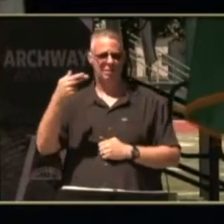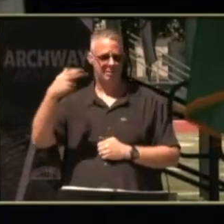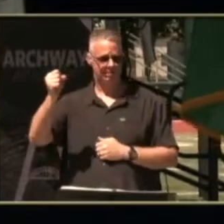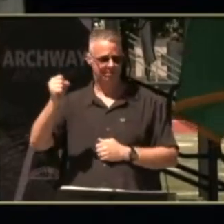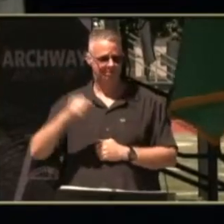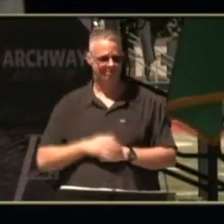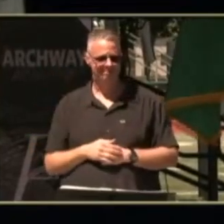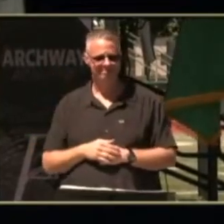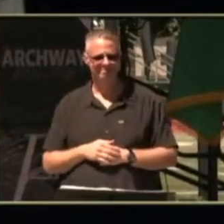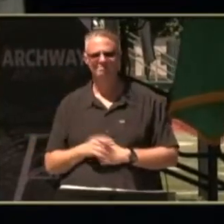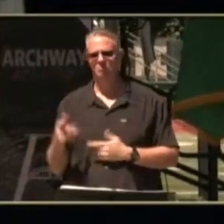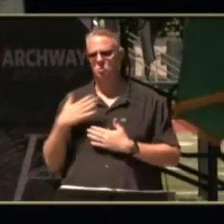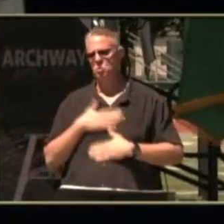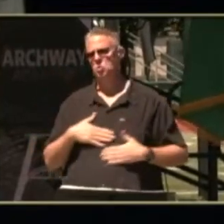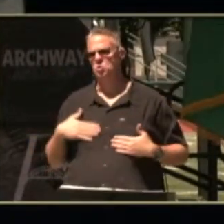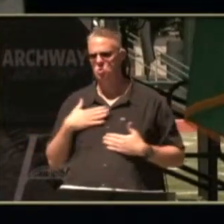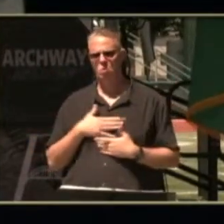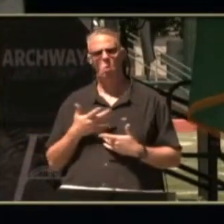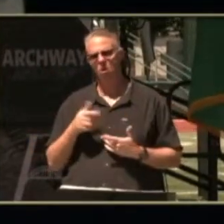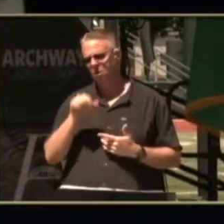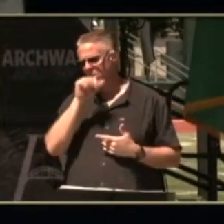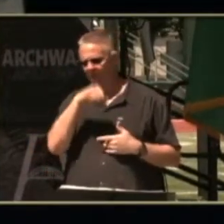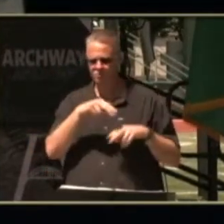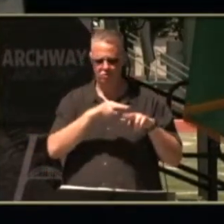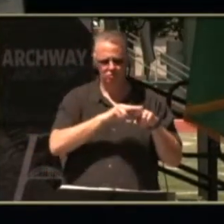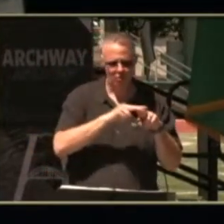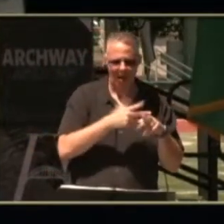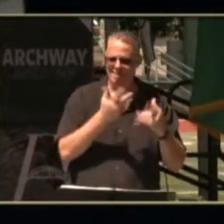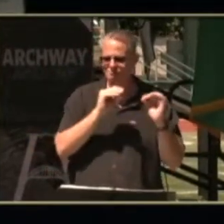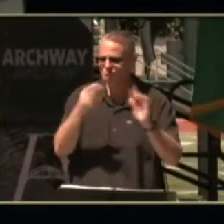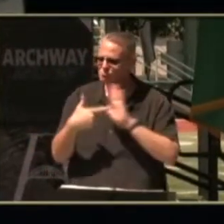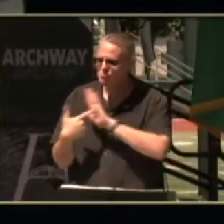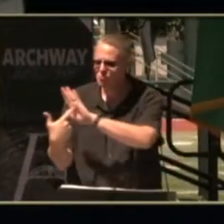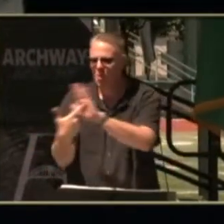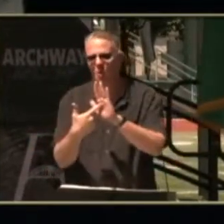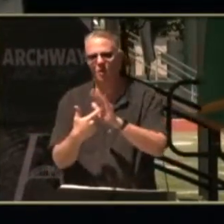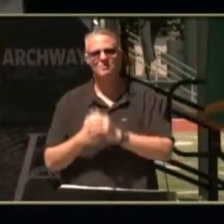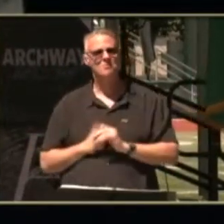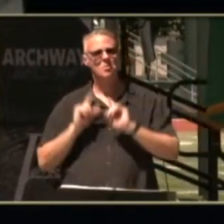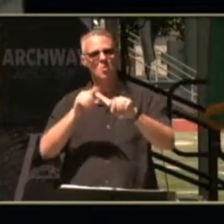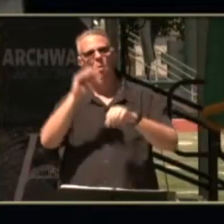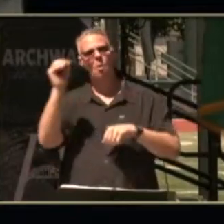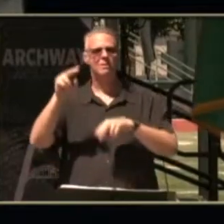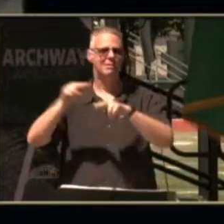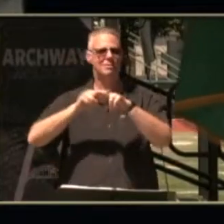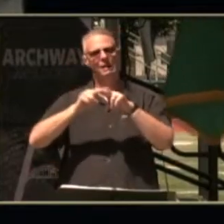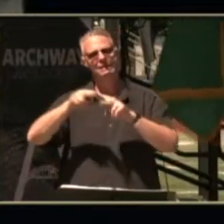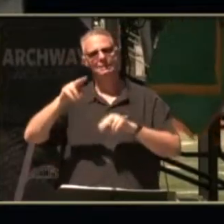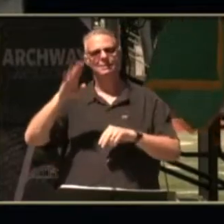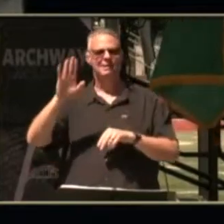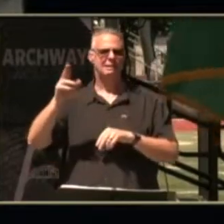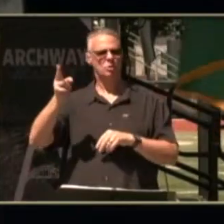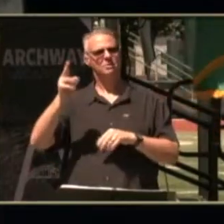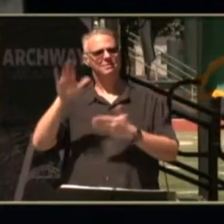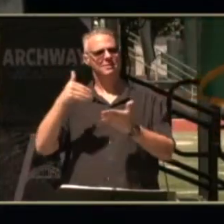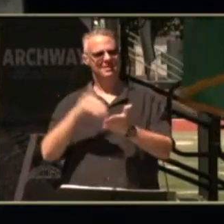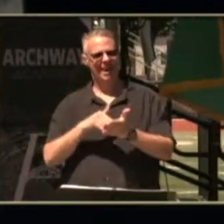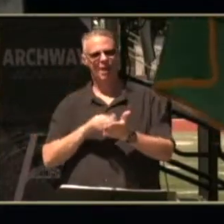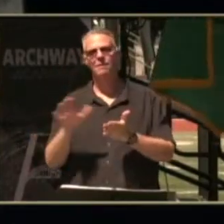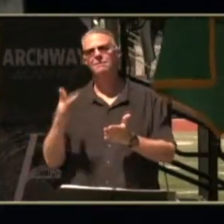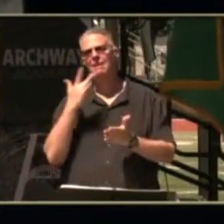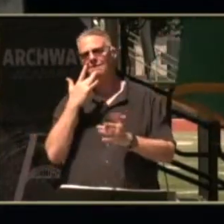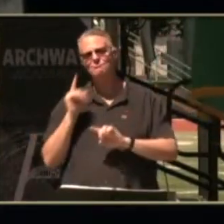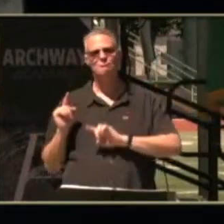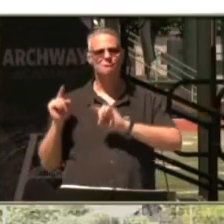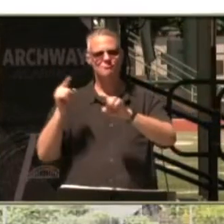he has also enjoyed sharing his love of trains with others our visit to the oregon rail heritage center was one of his favorite outings